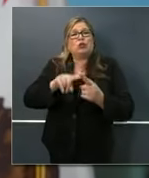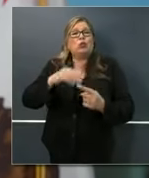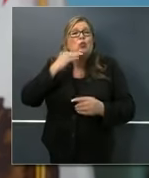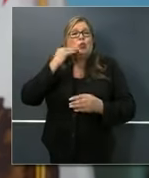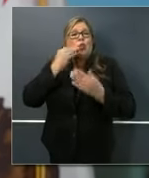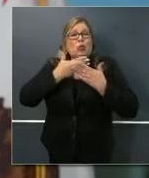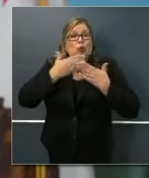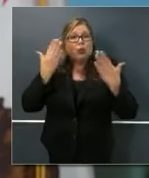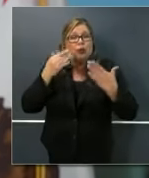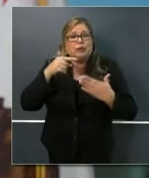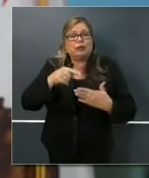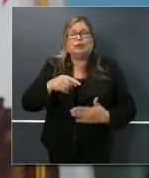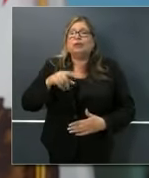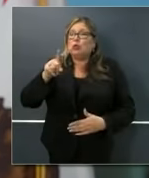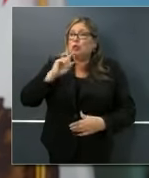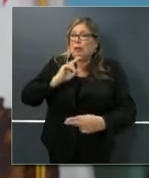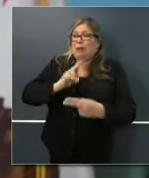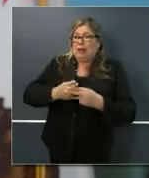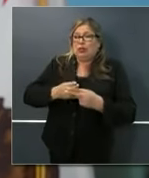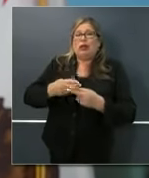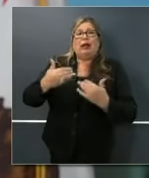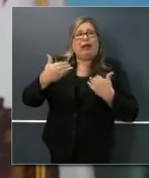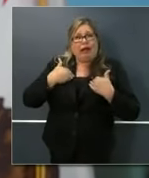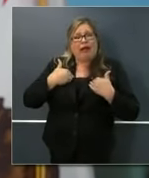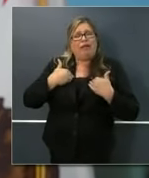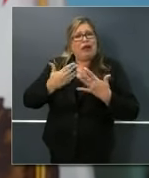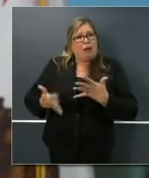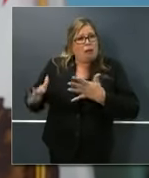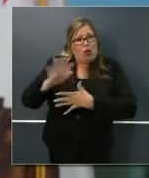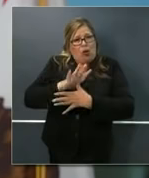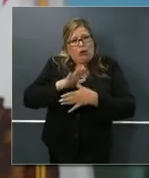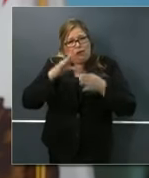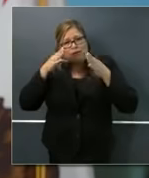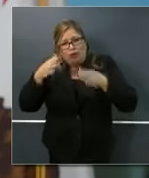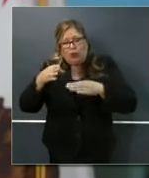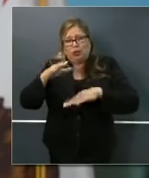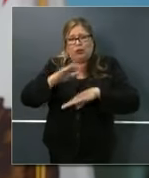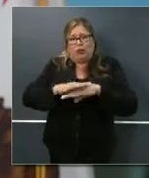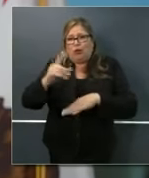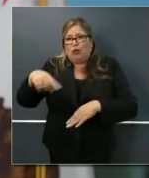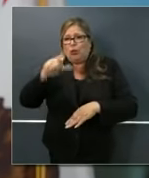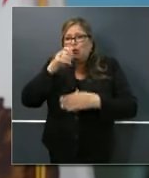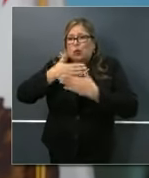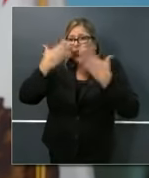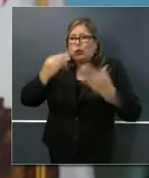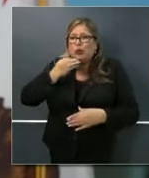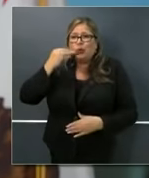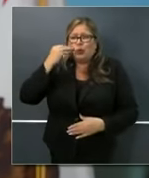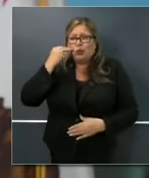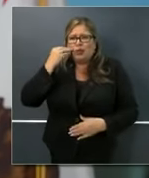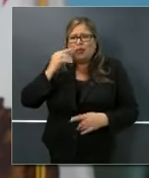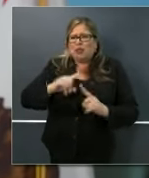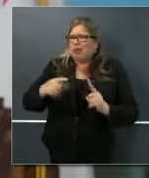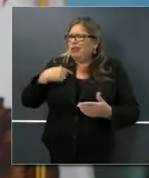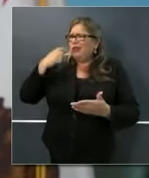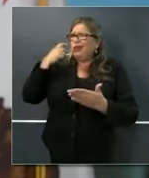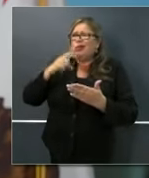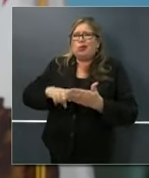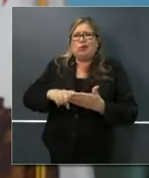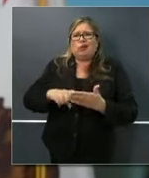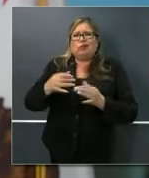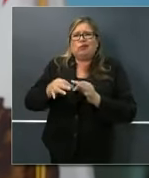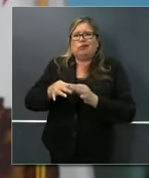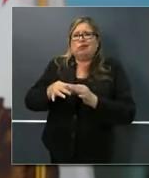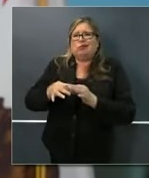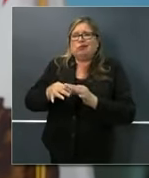homeless. Yet I've discovered there's such a delay in getting them to the trailers at Cal Expo. As of Monday, they were still empty.